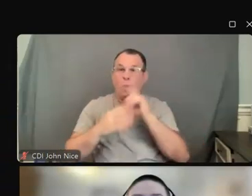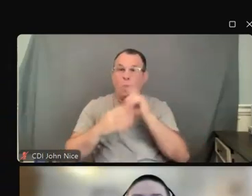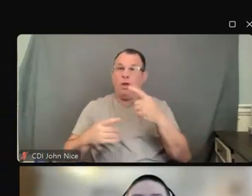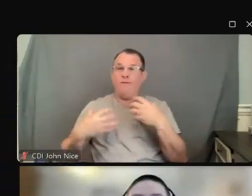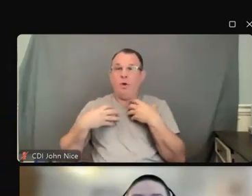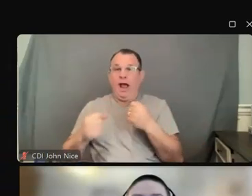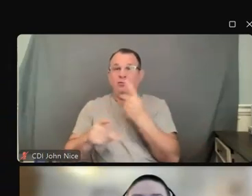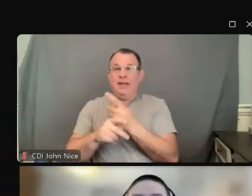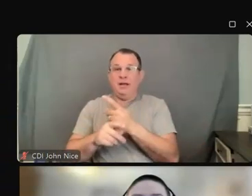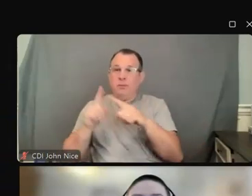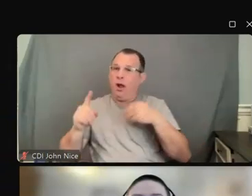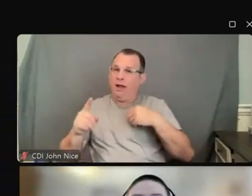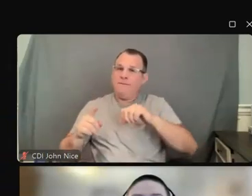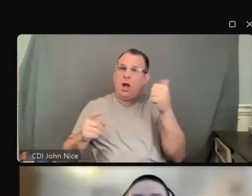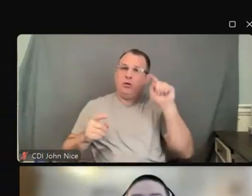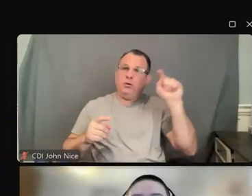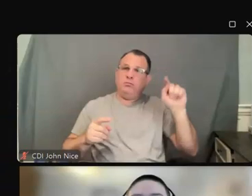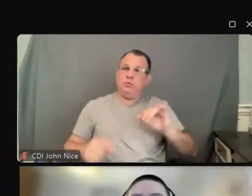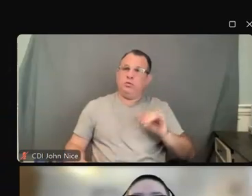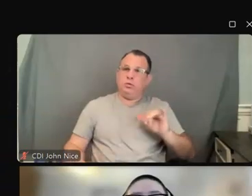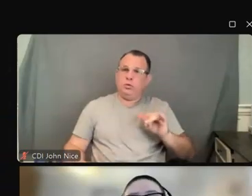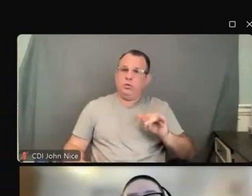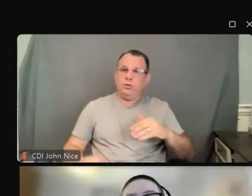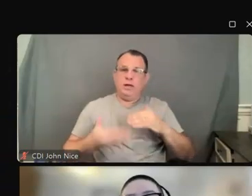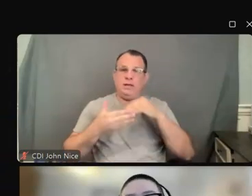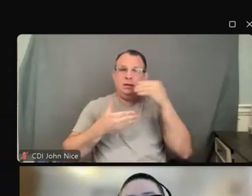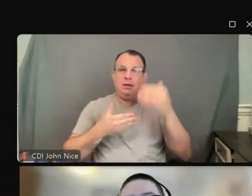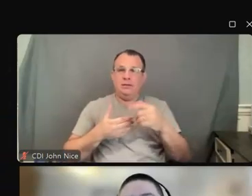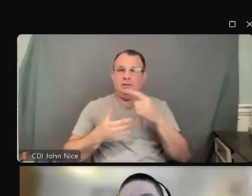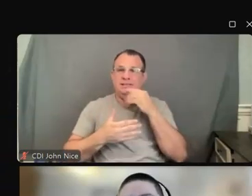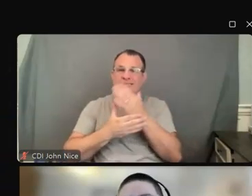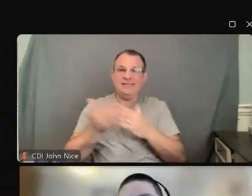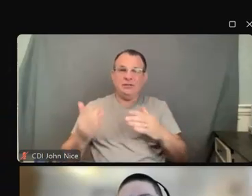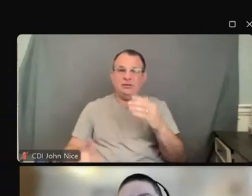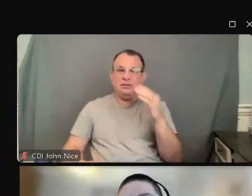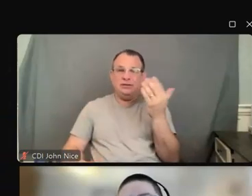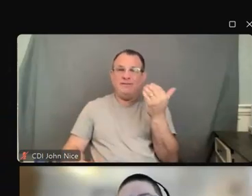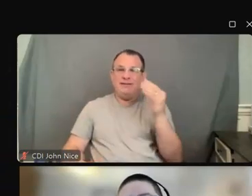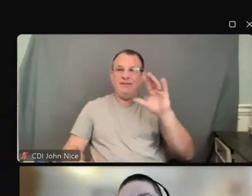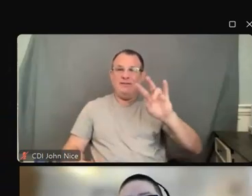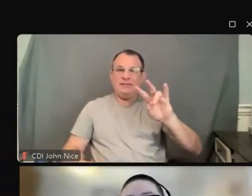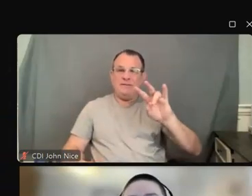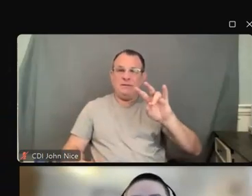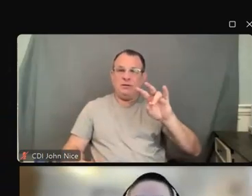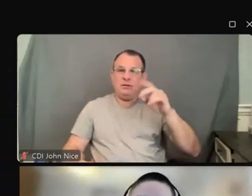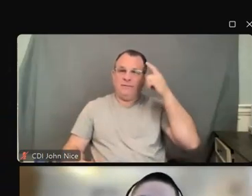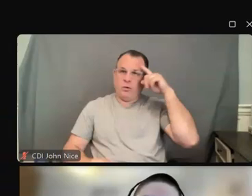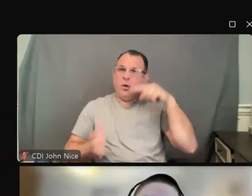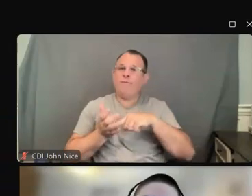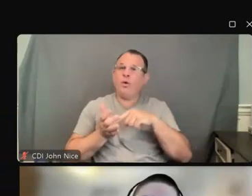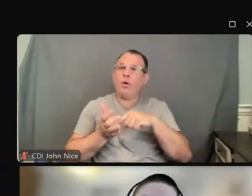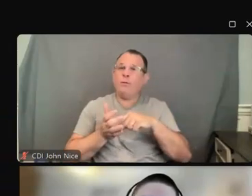Section 1557 came about fairly recently in the history of civil rights laws.